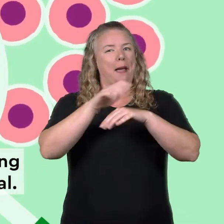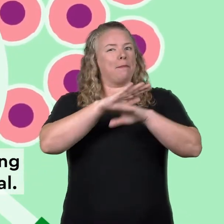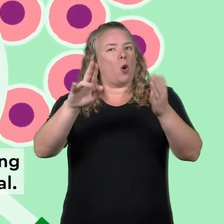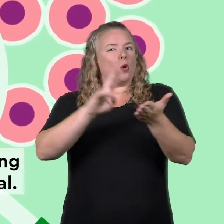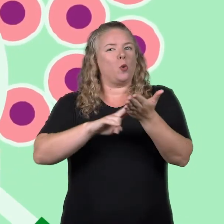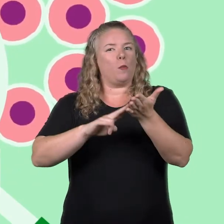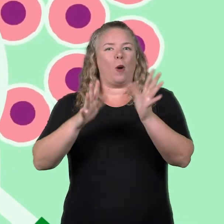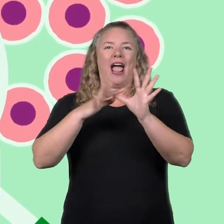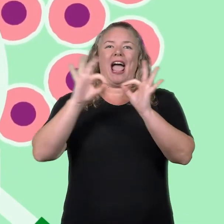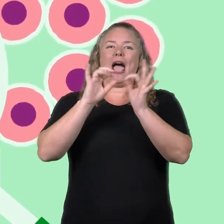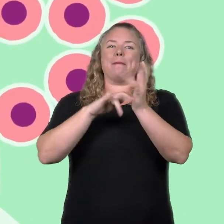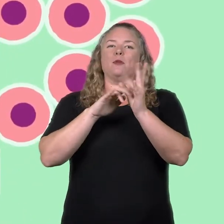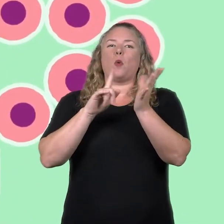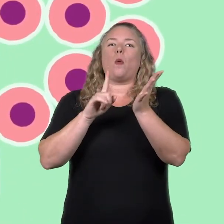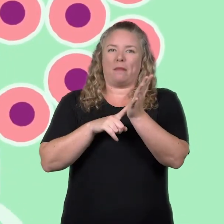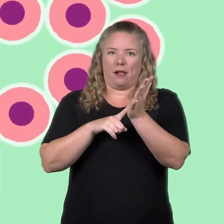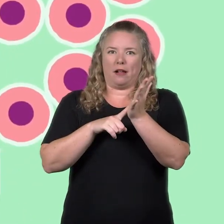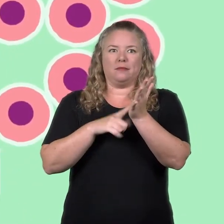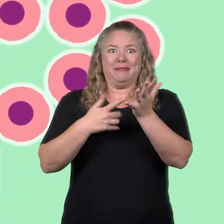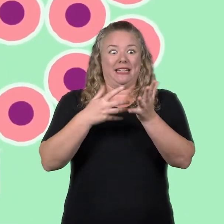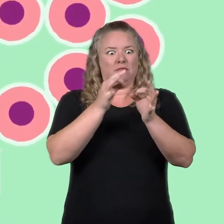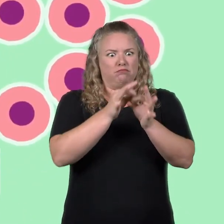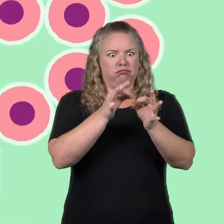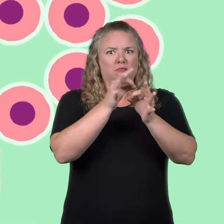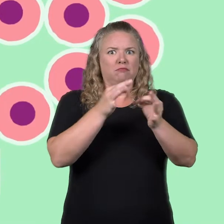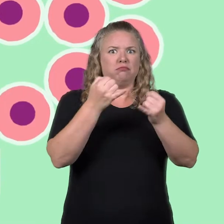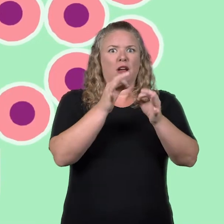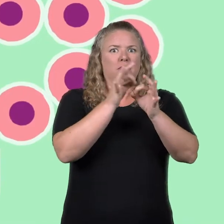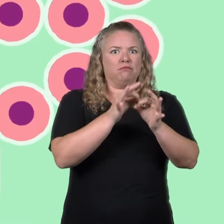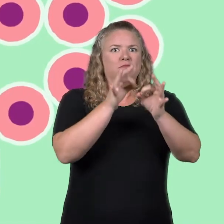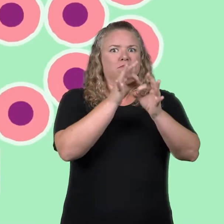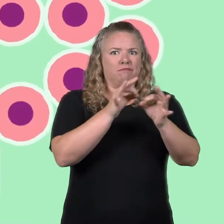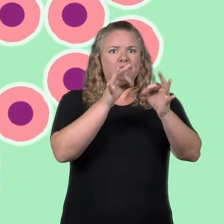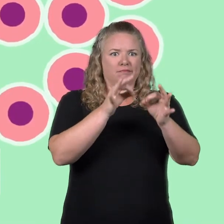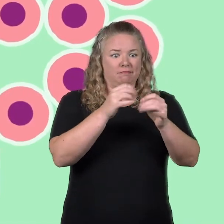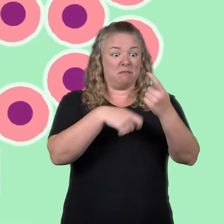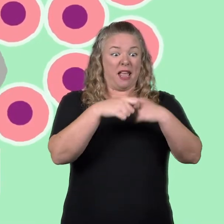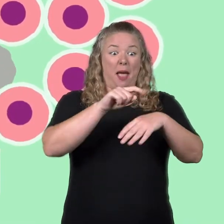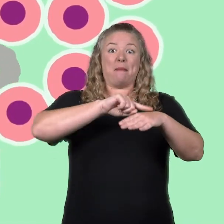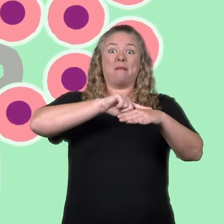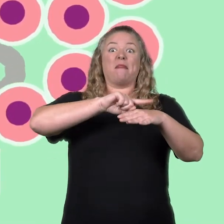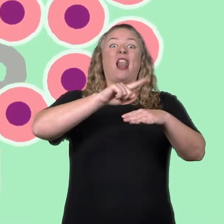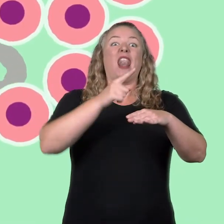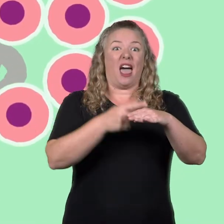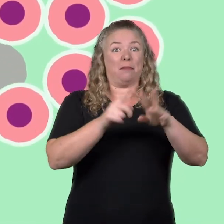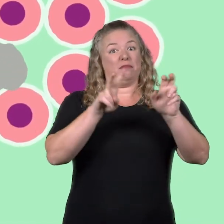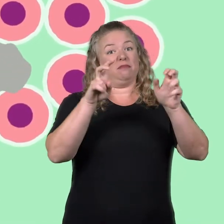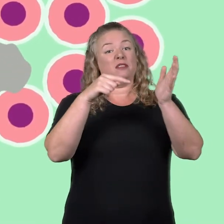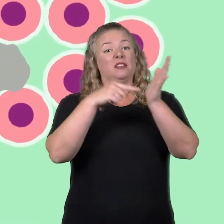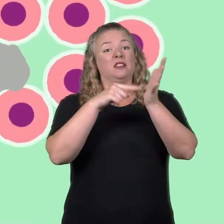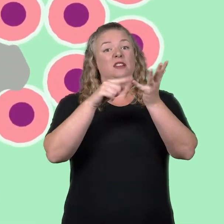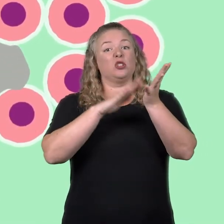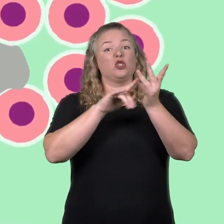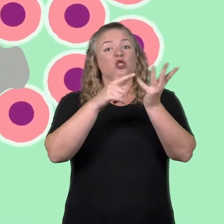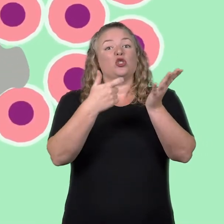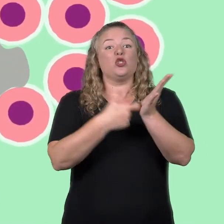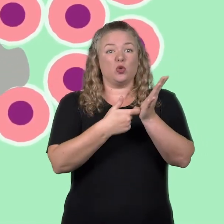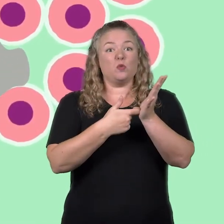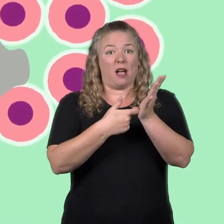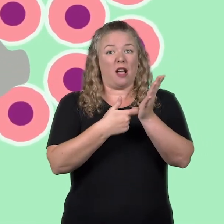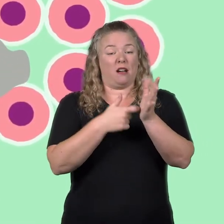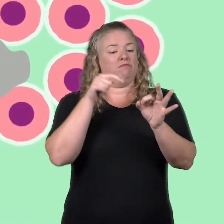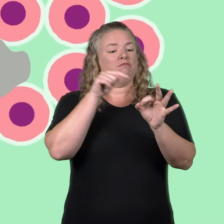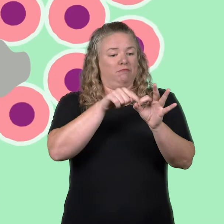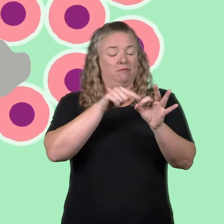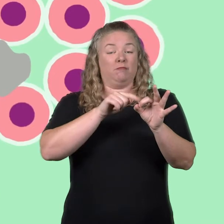abnormal. The cells keep dividing and make more abnormal cells. These cells form a lump